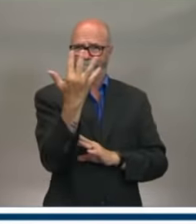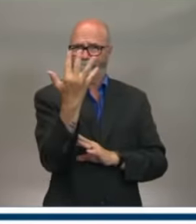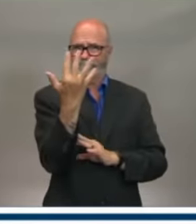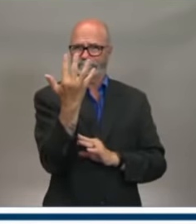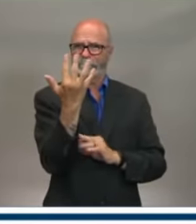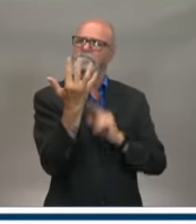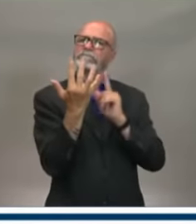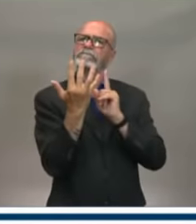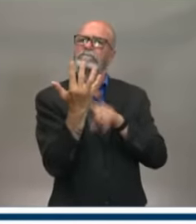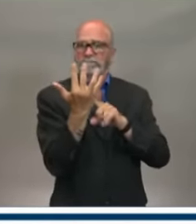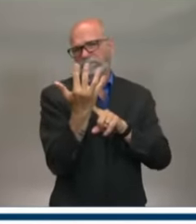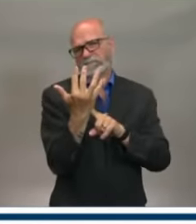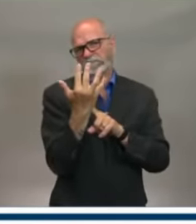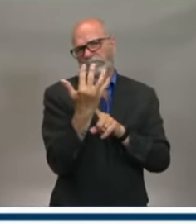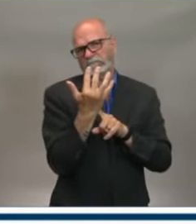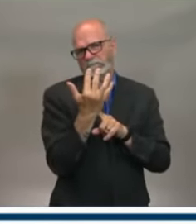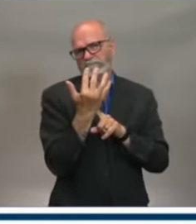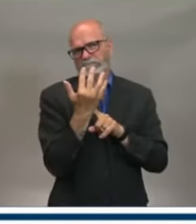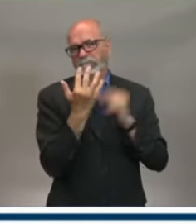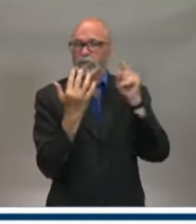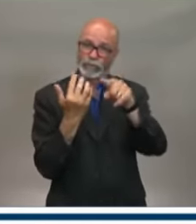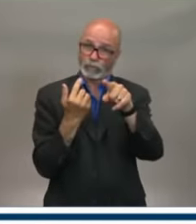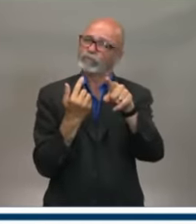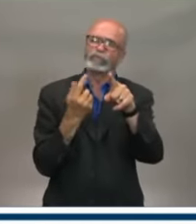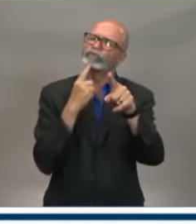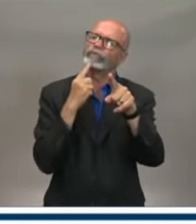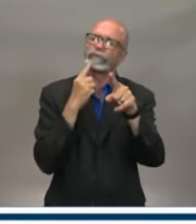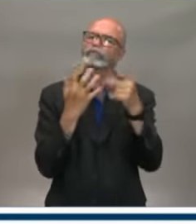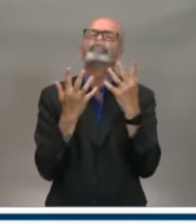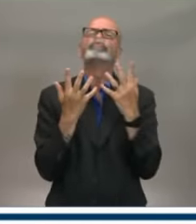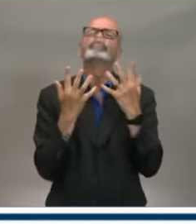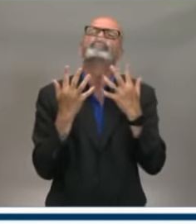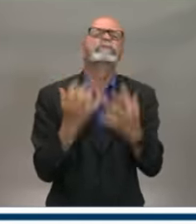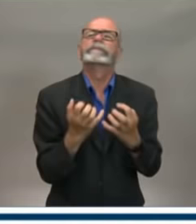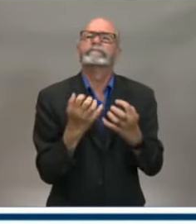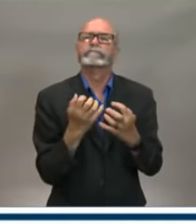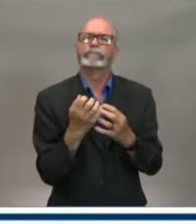what conditions do you want that need to be met to make that allowed?